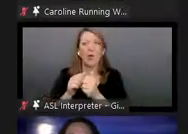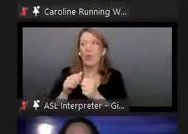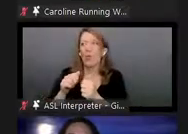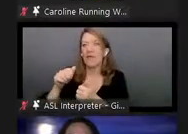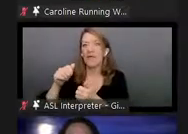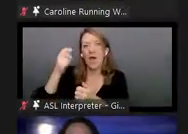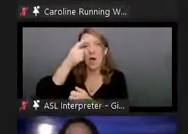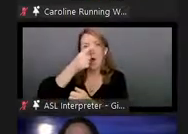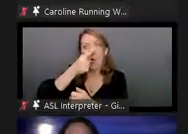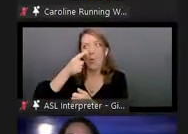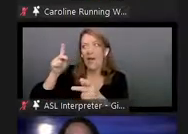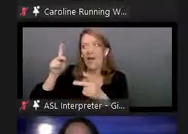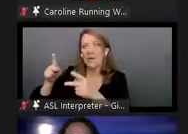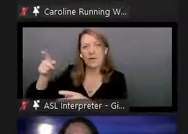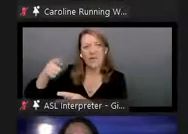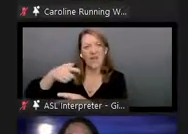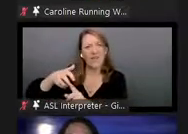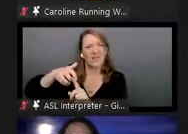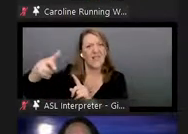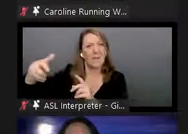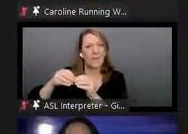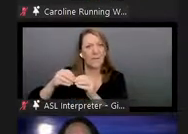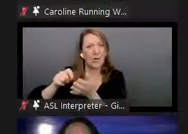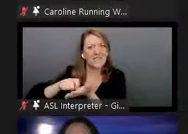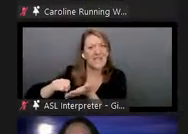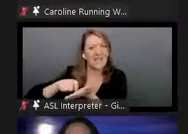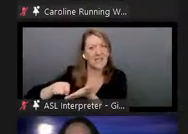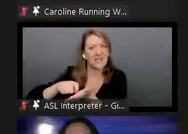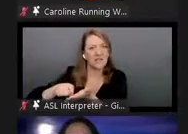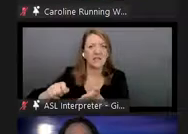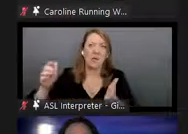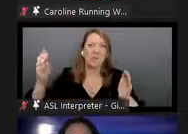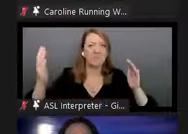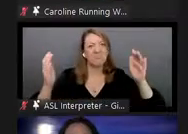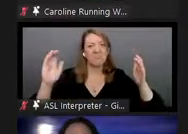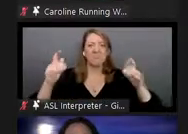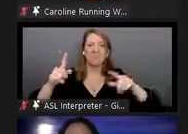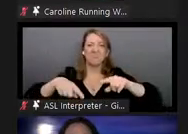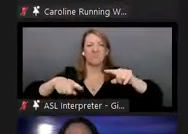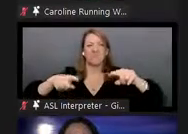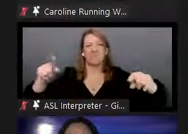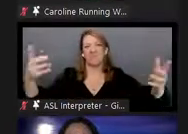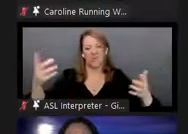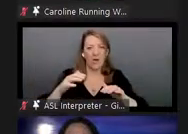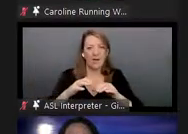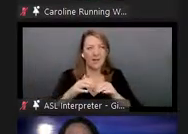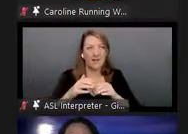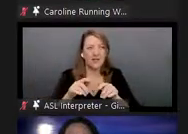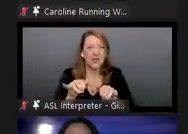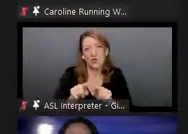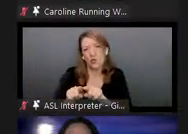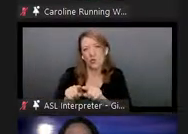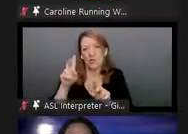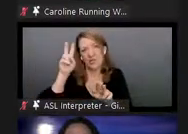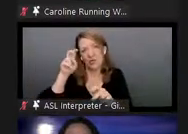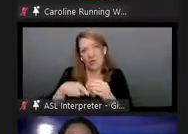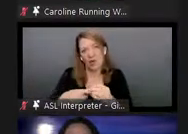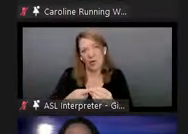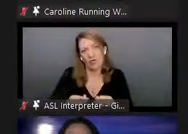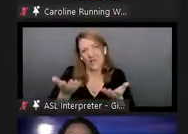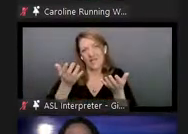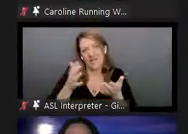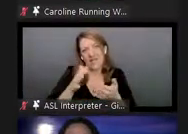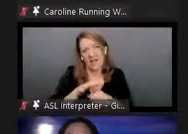uh, paradoxically. So, and then, yeah, there are also issues around raising capital as well, but I mean, that's, um, I